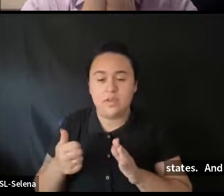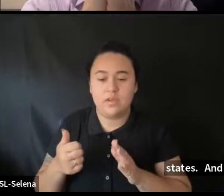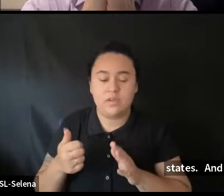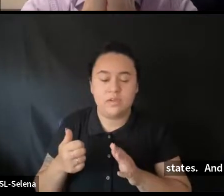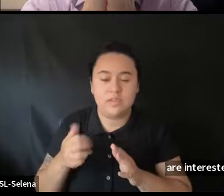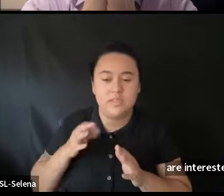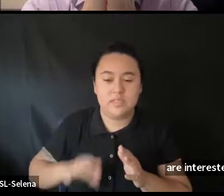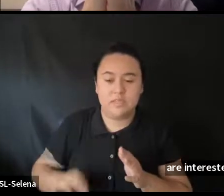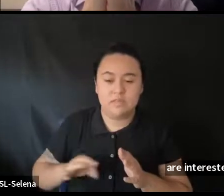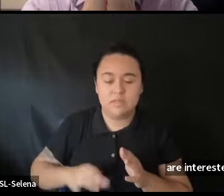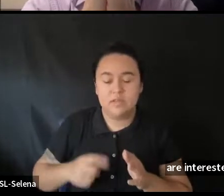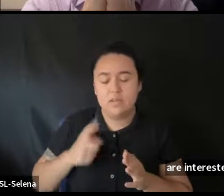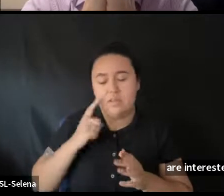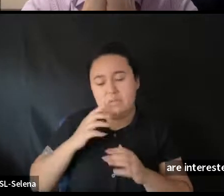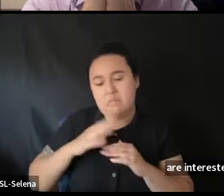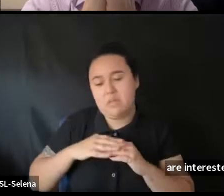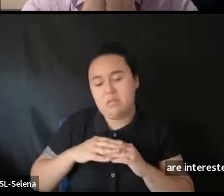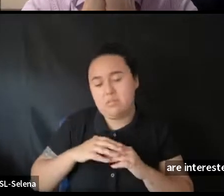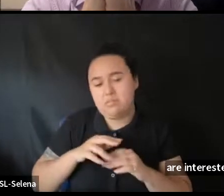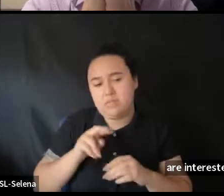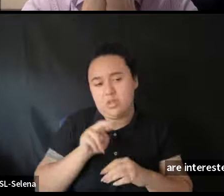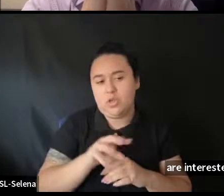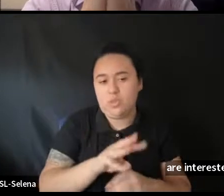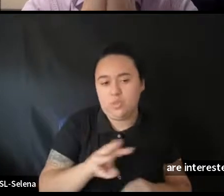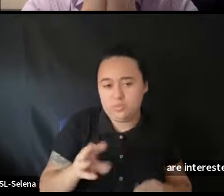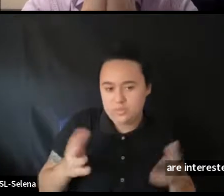I've got.